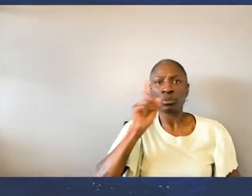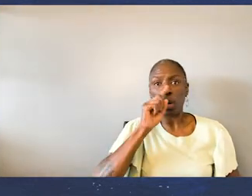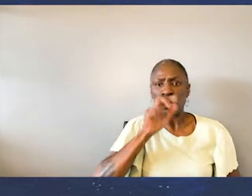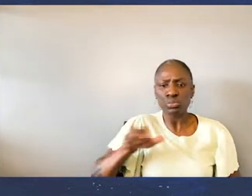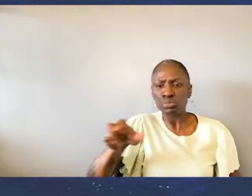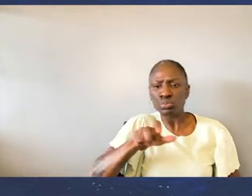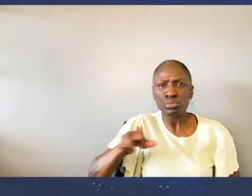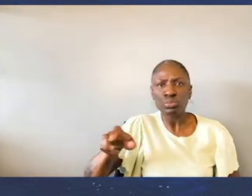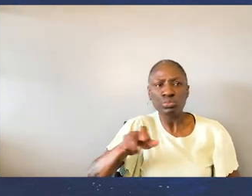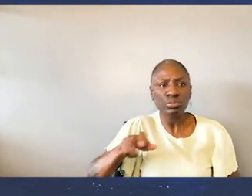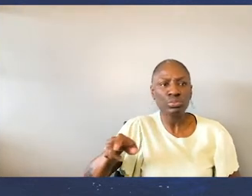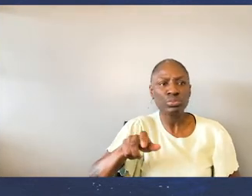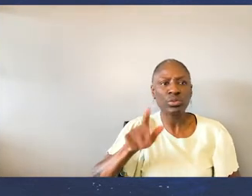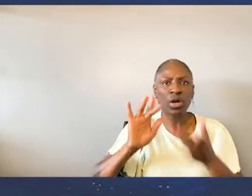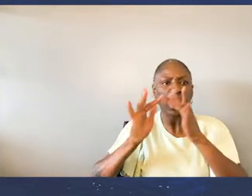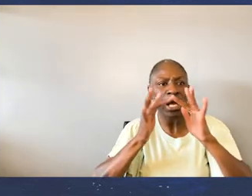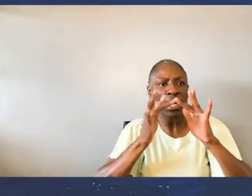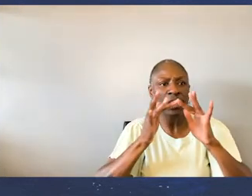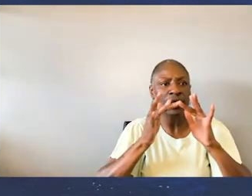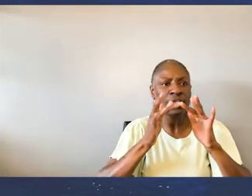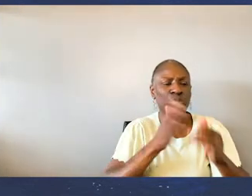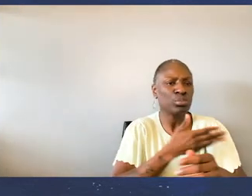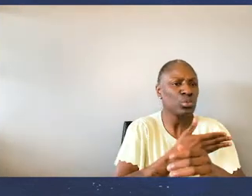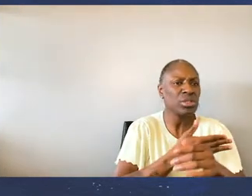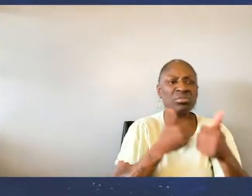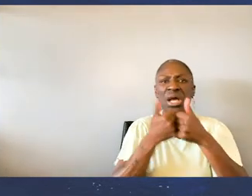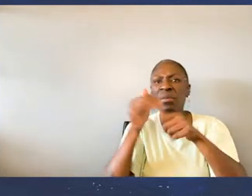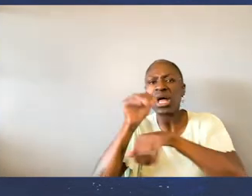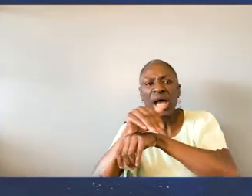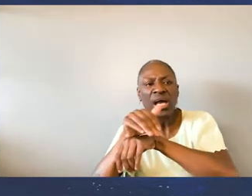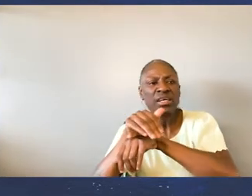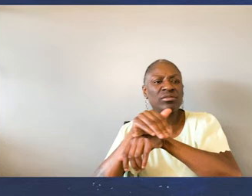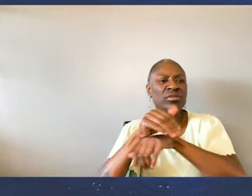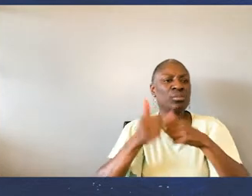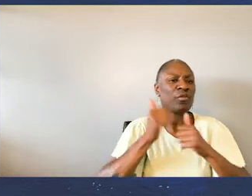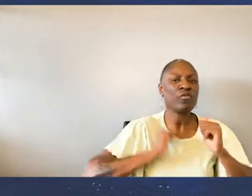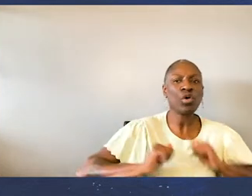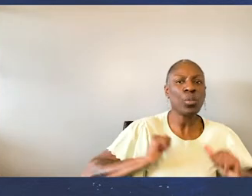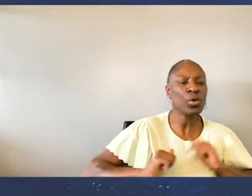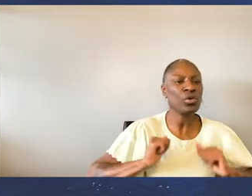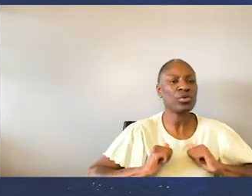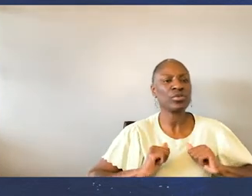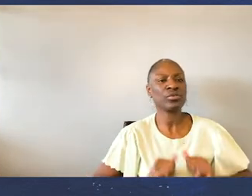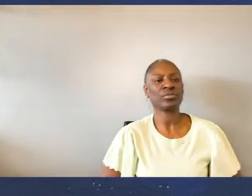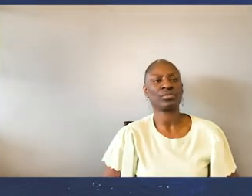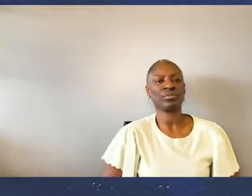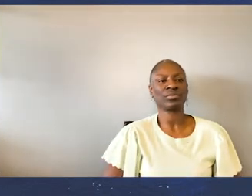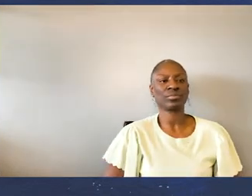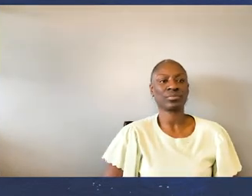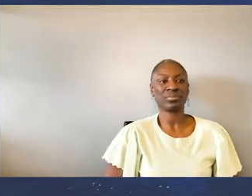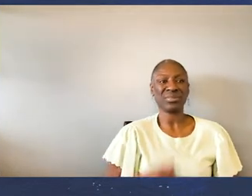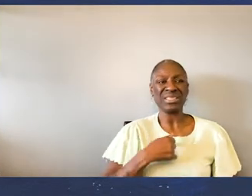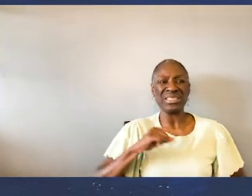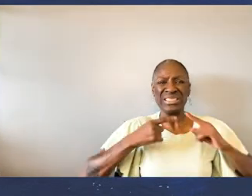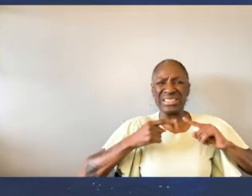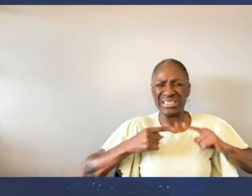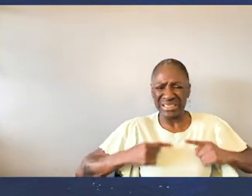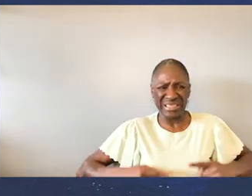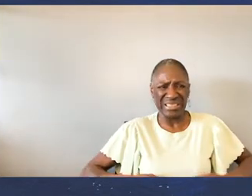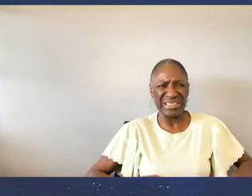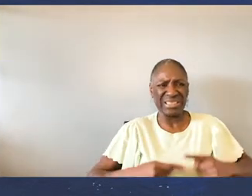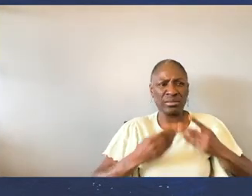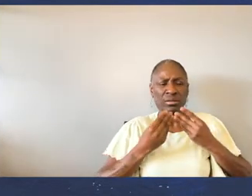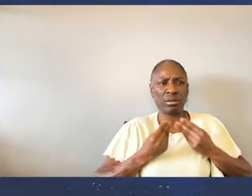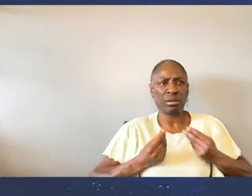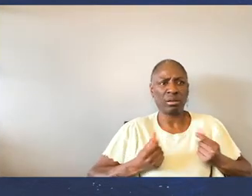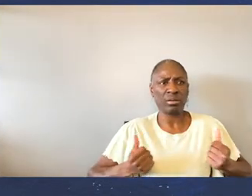online. Musicals, gaming nights, comedy shows. My concerns of injury evaporated with the last